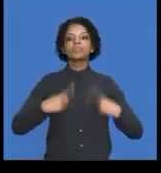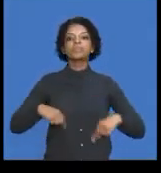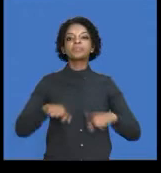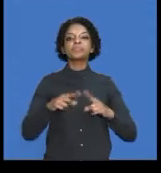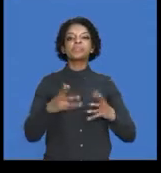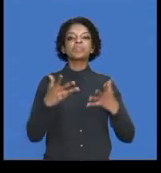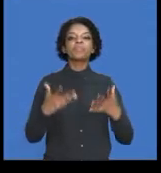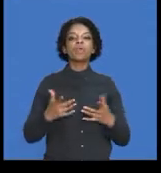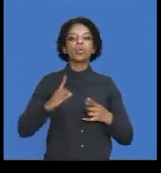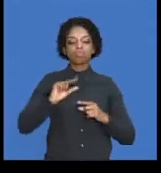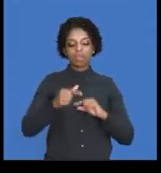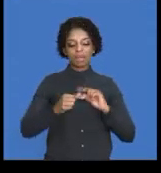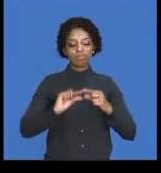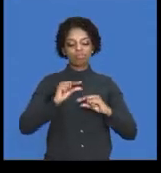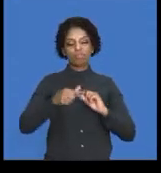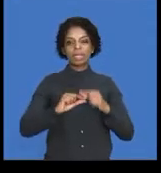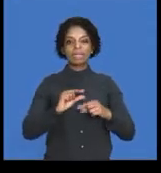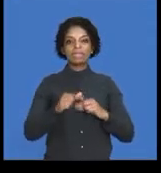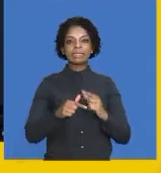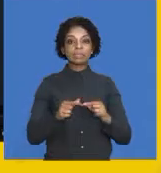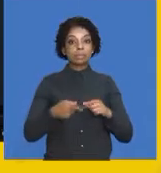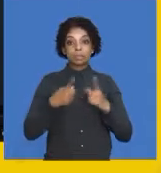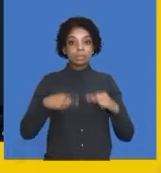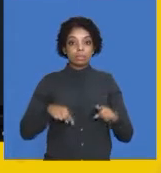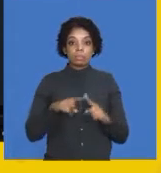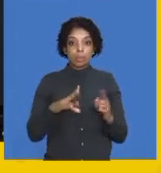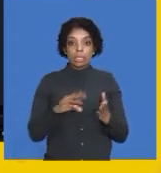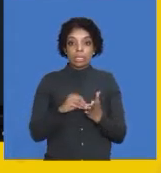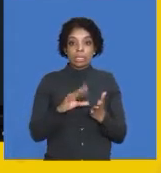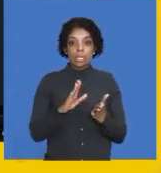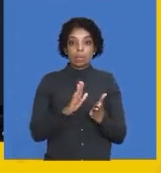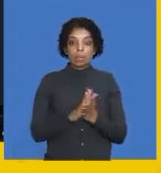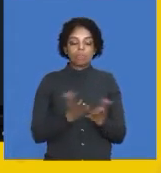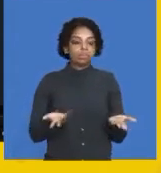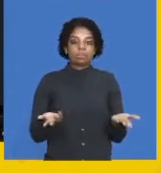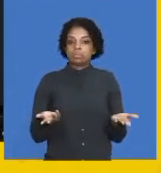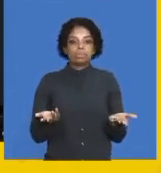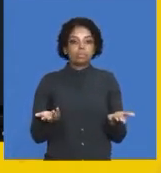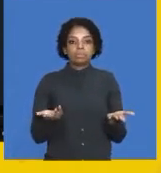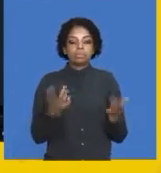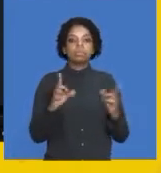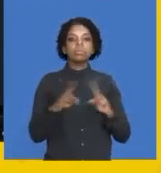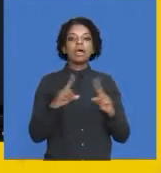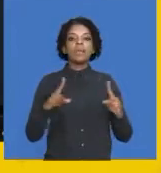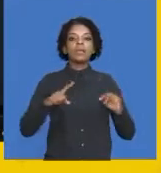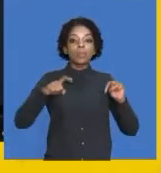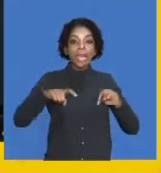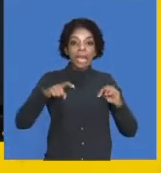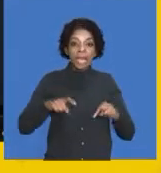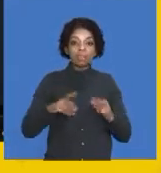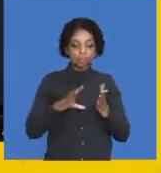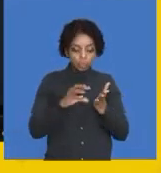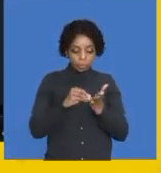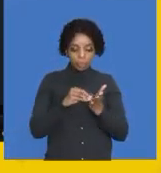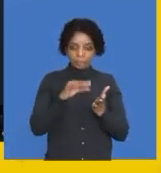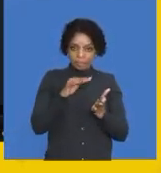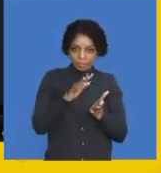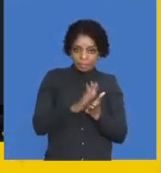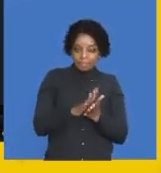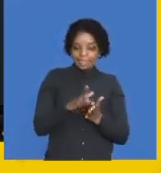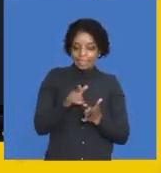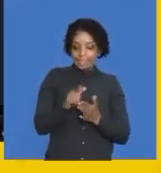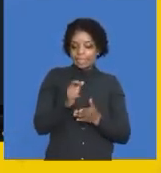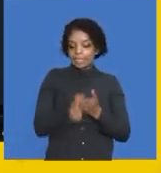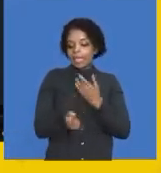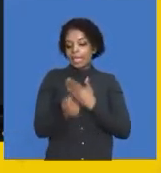in the books of generation suppliers. We did not record the transaction. We now have to record the transaction. And